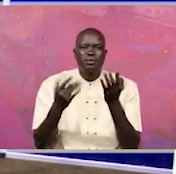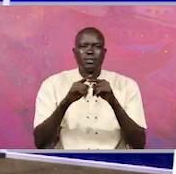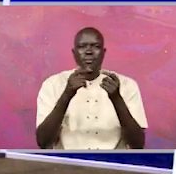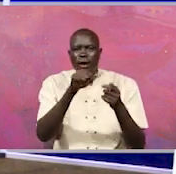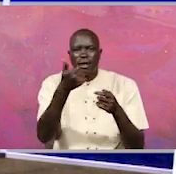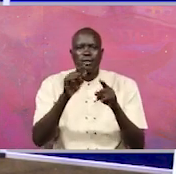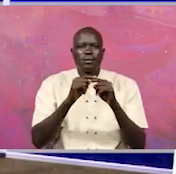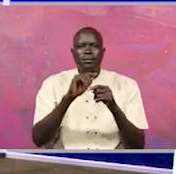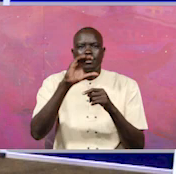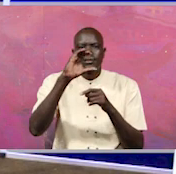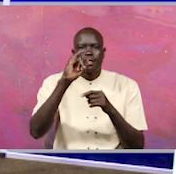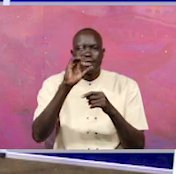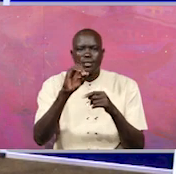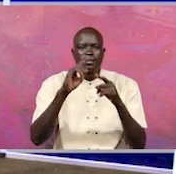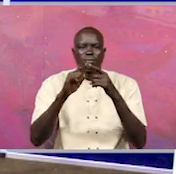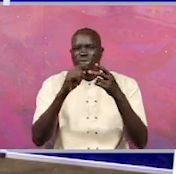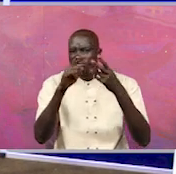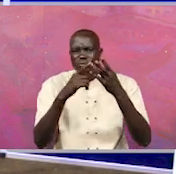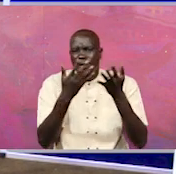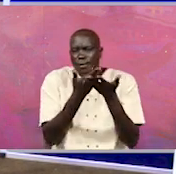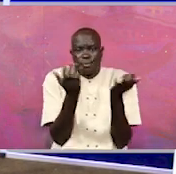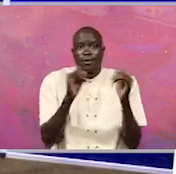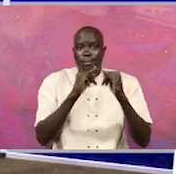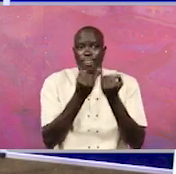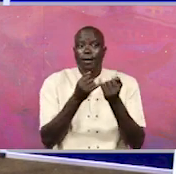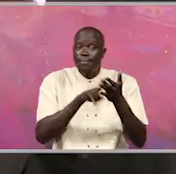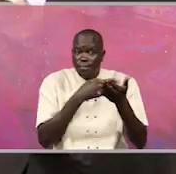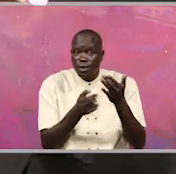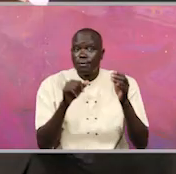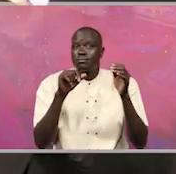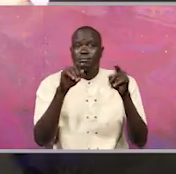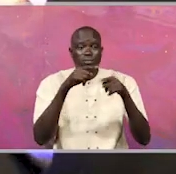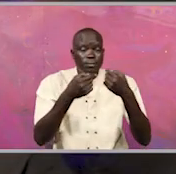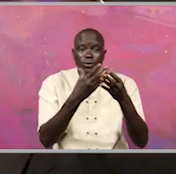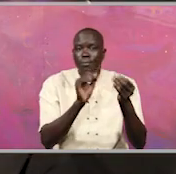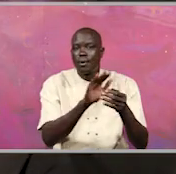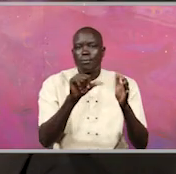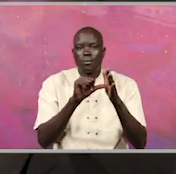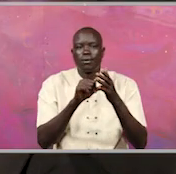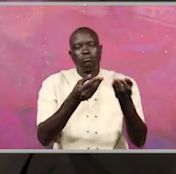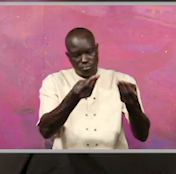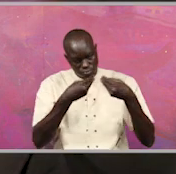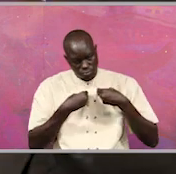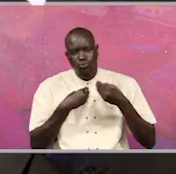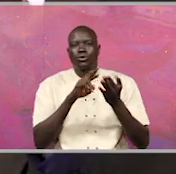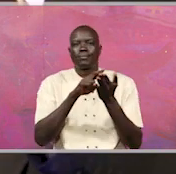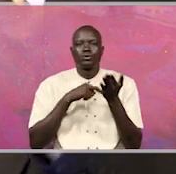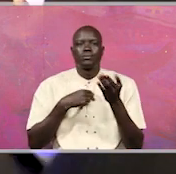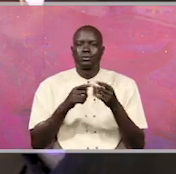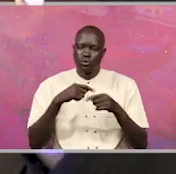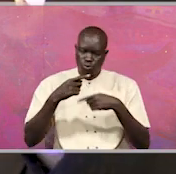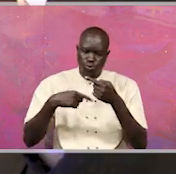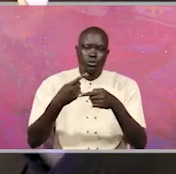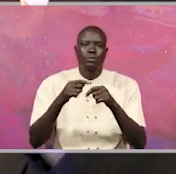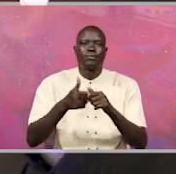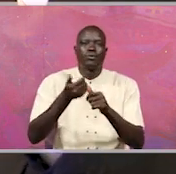Investigation, or PPDA. Which of those institutions fails to perform, as per your expectation, you report to us, and we shall